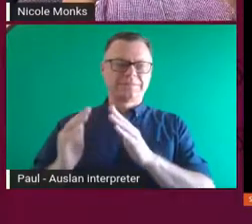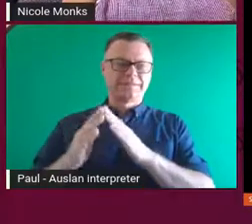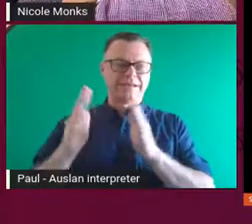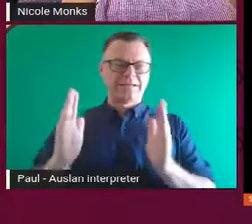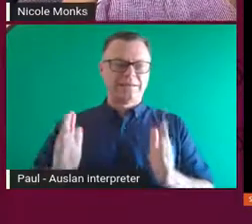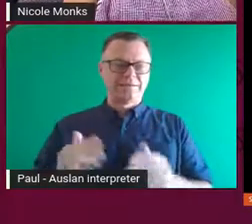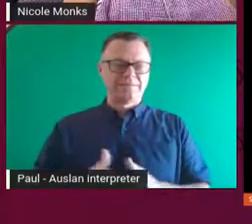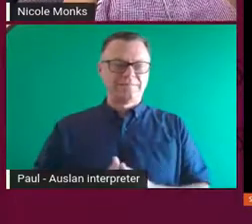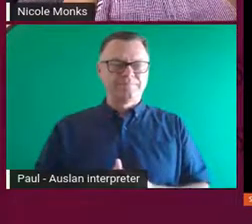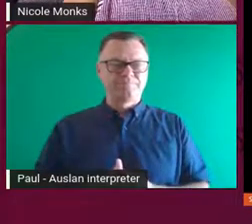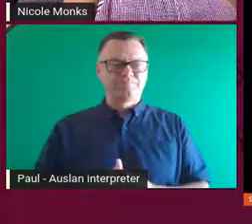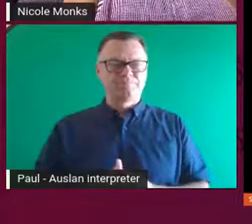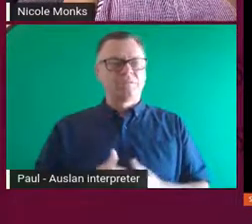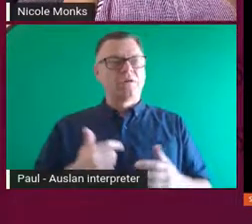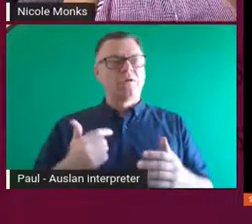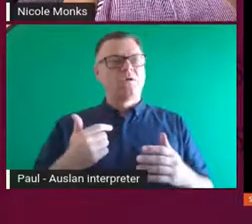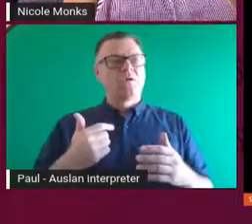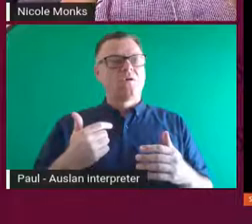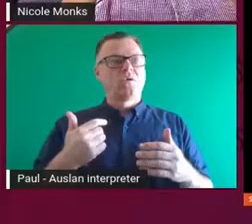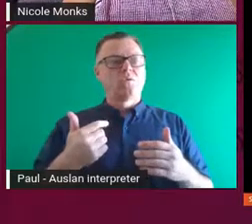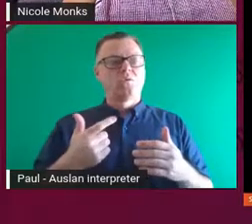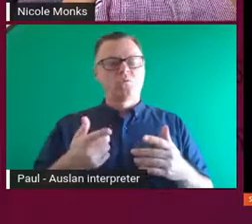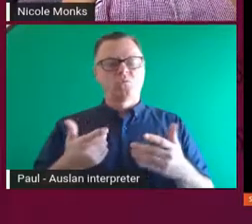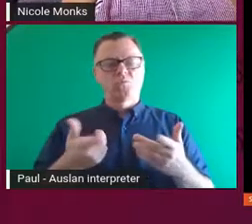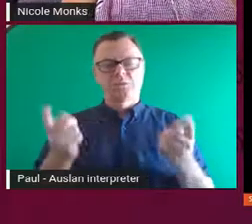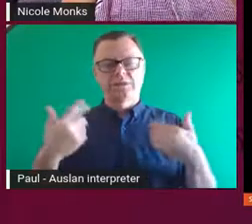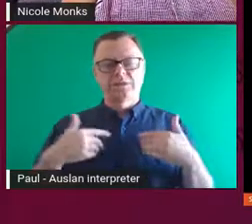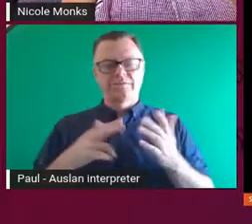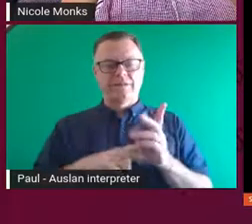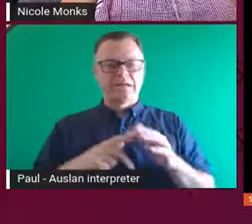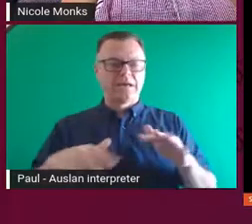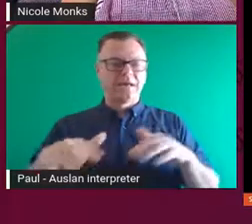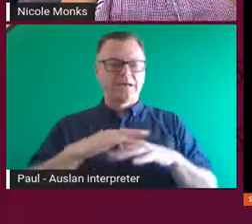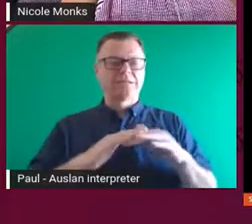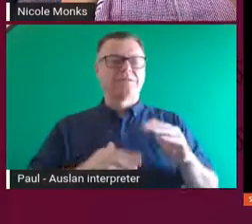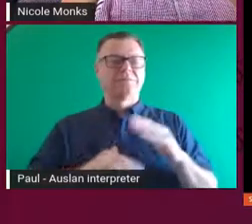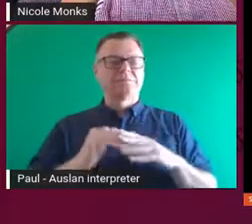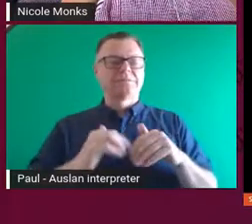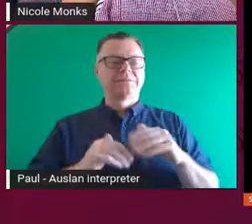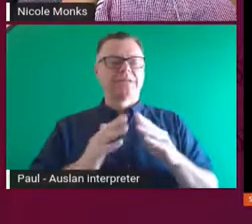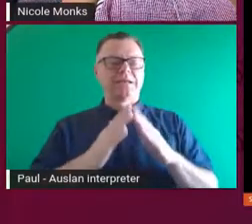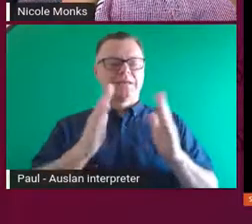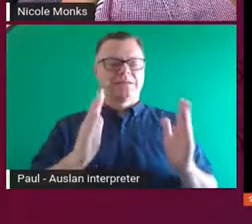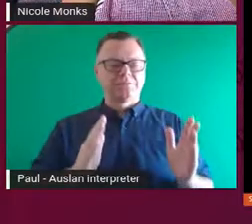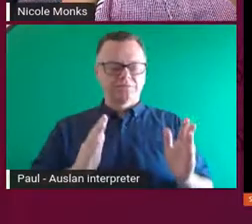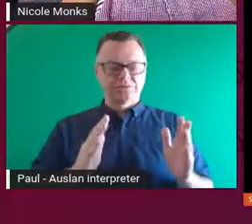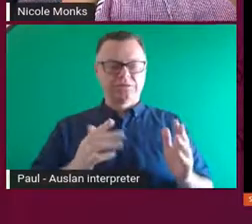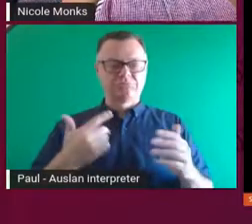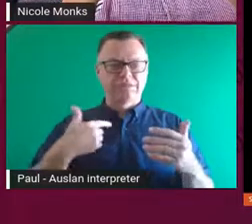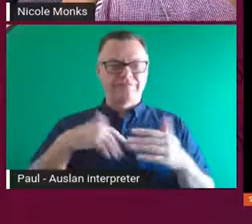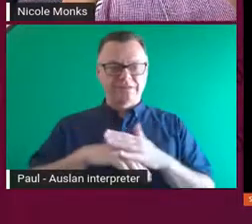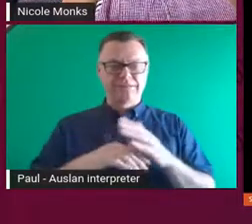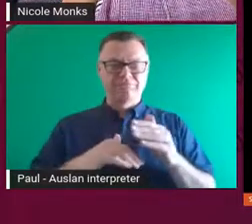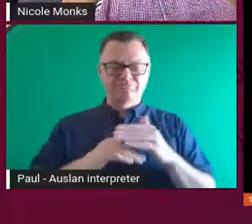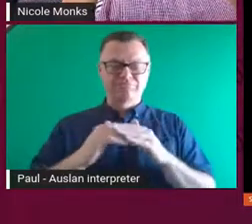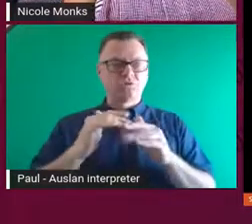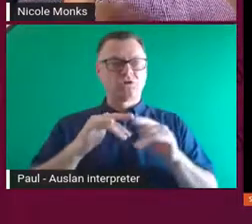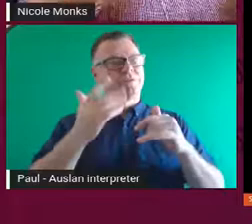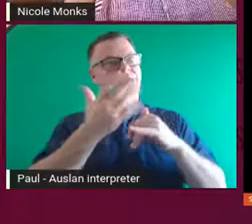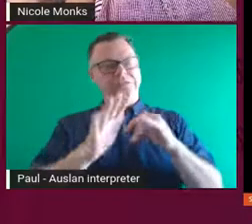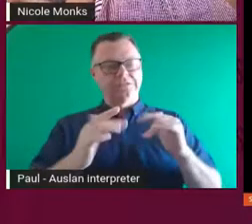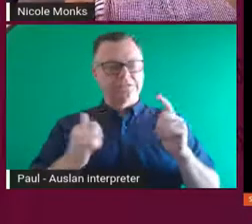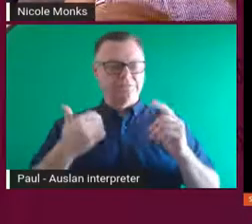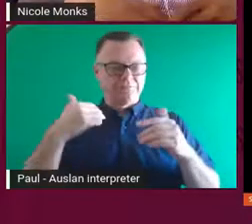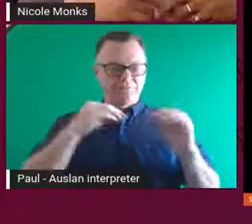on site while it was being built. And then when they built their next one, I was about seven. And so I remember seeing